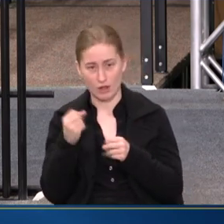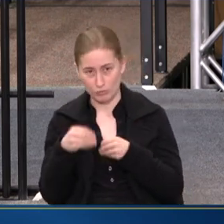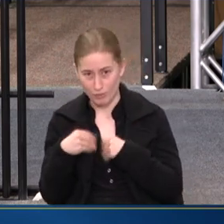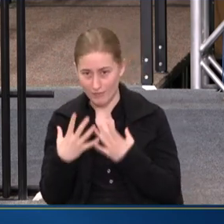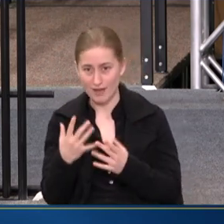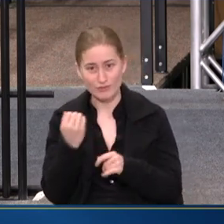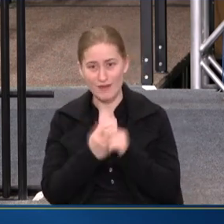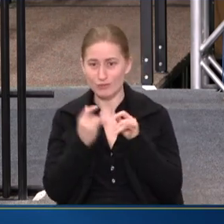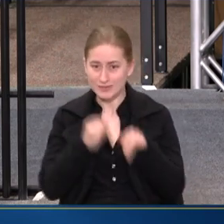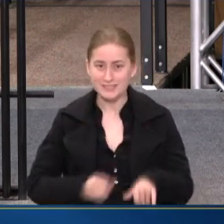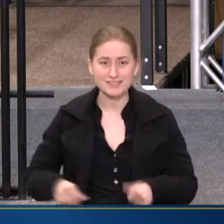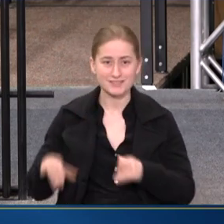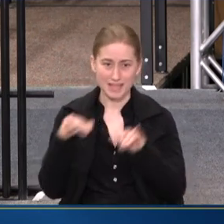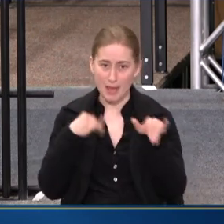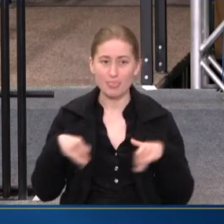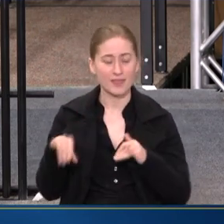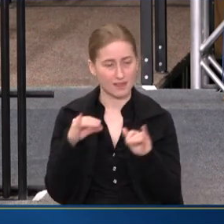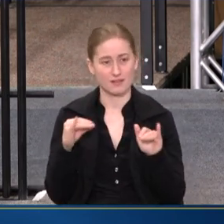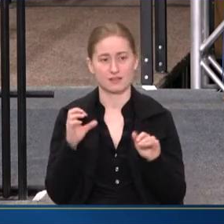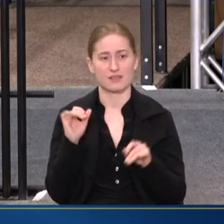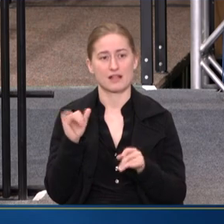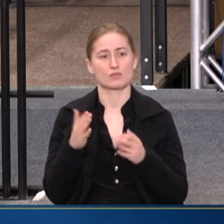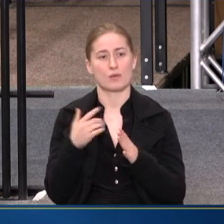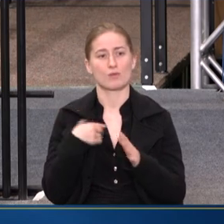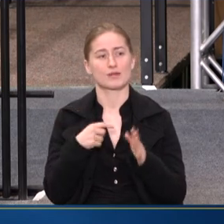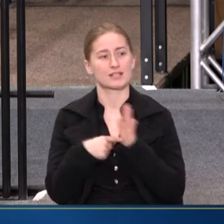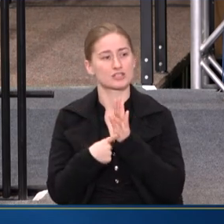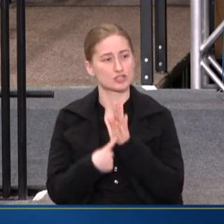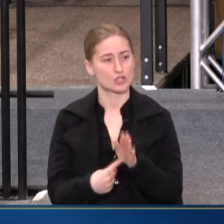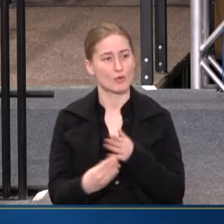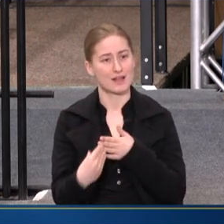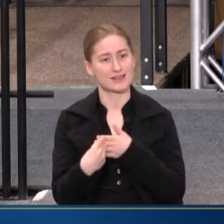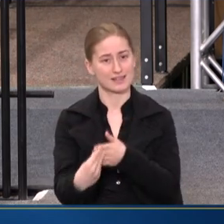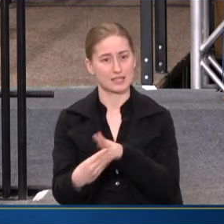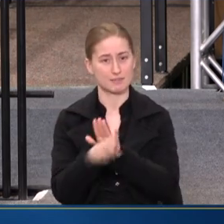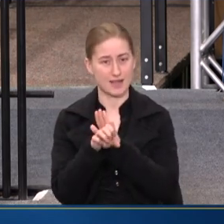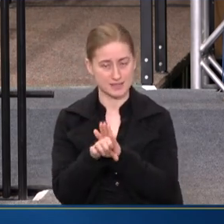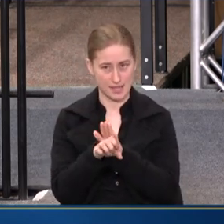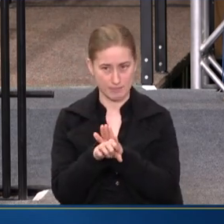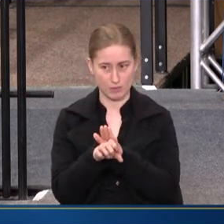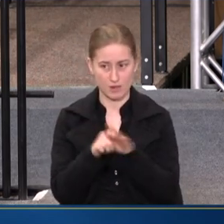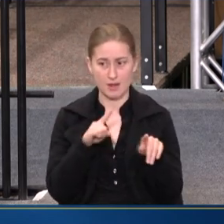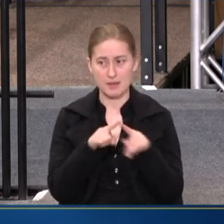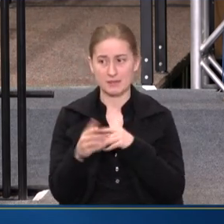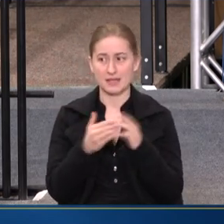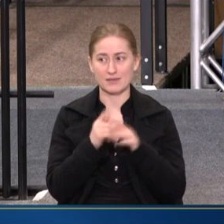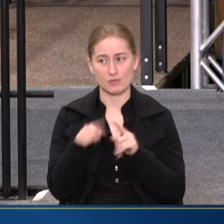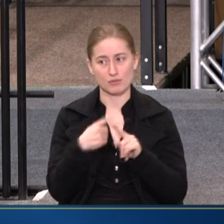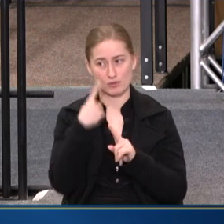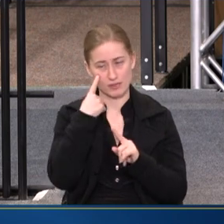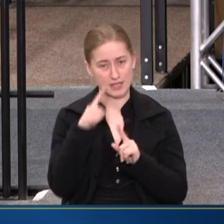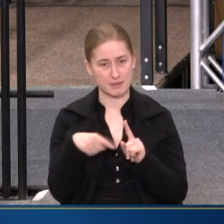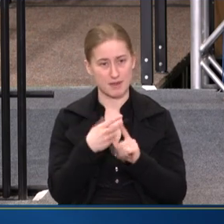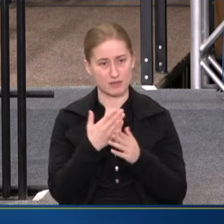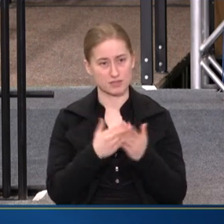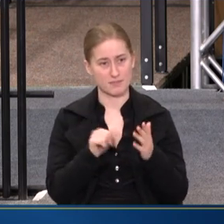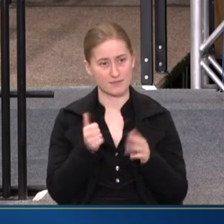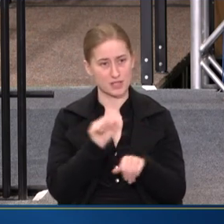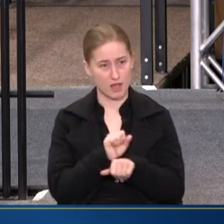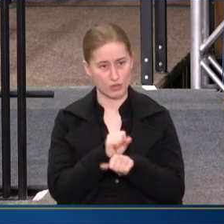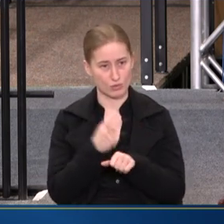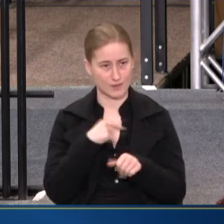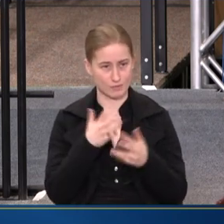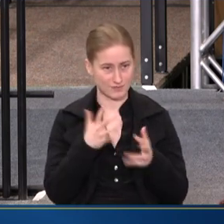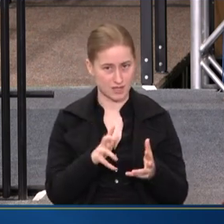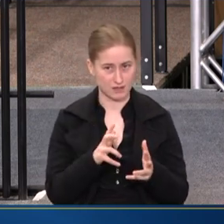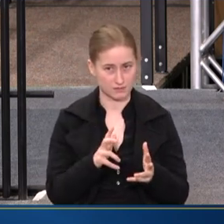same things. And that's a way that we can show and lead by example. But even when you think about some of the other work that we've